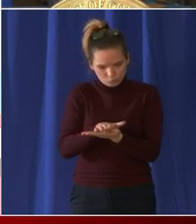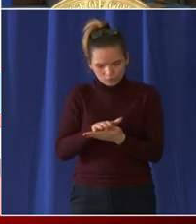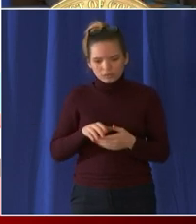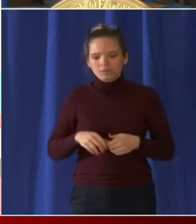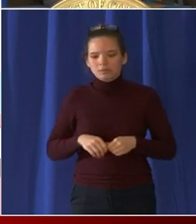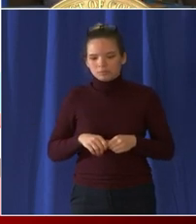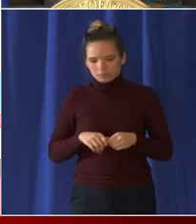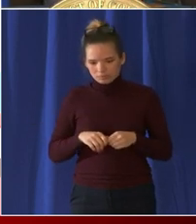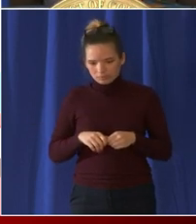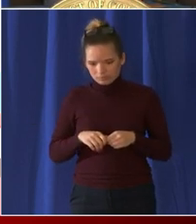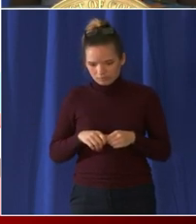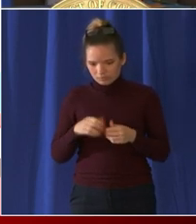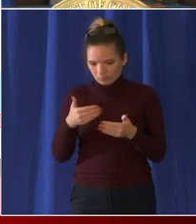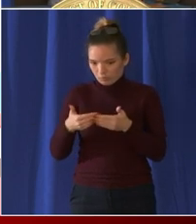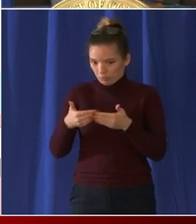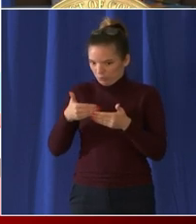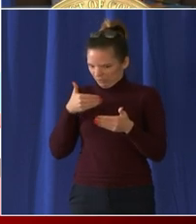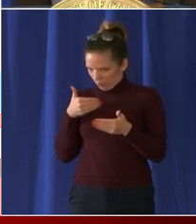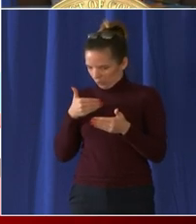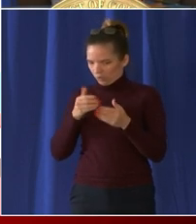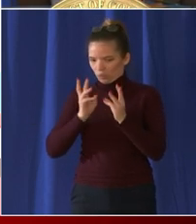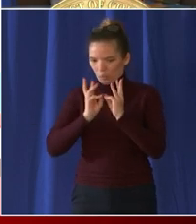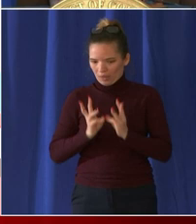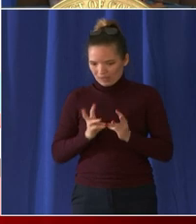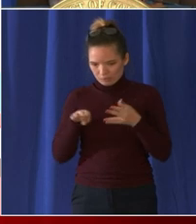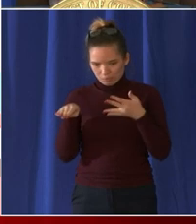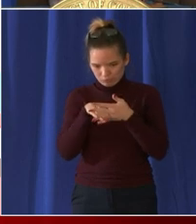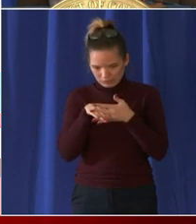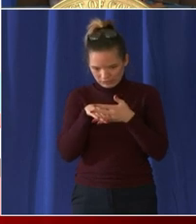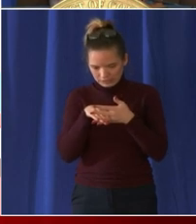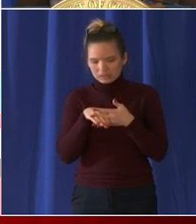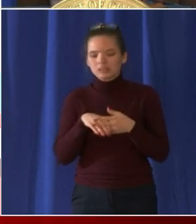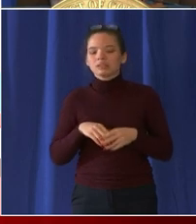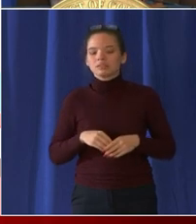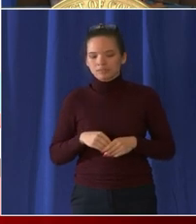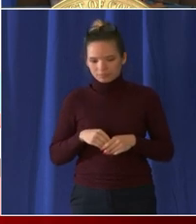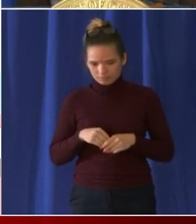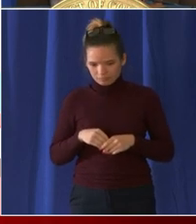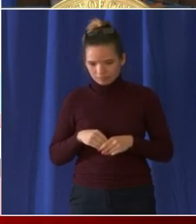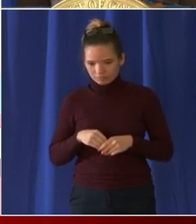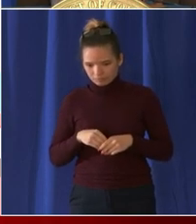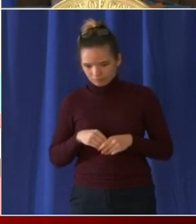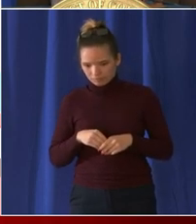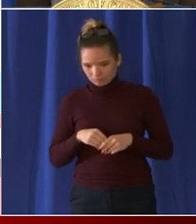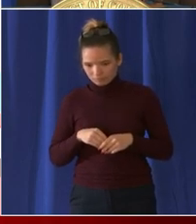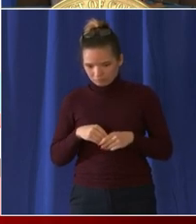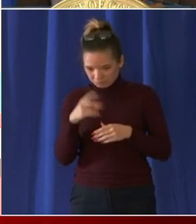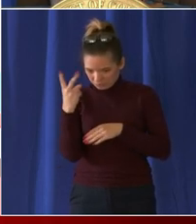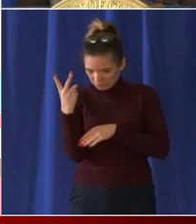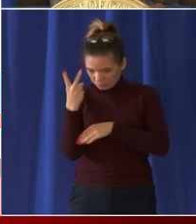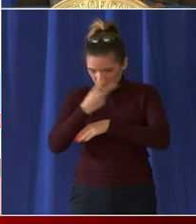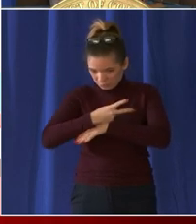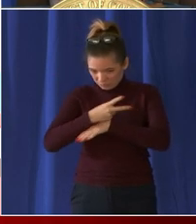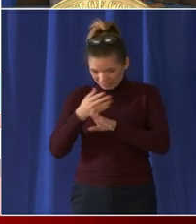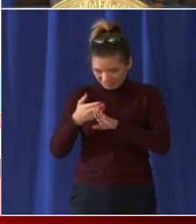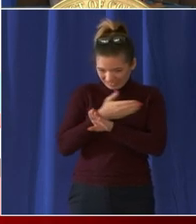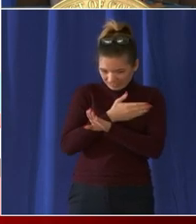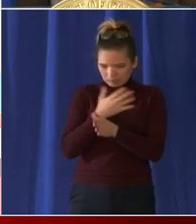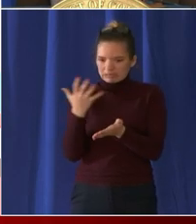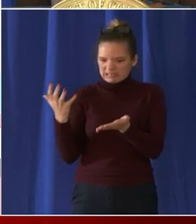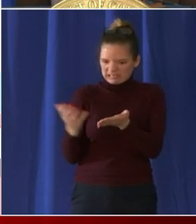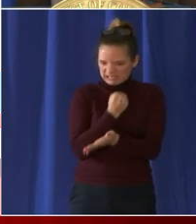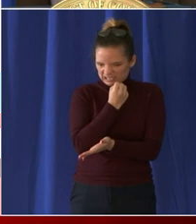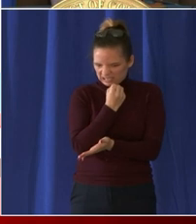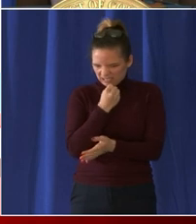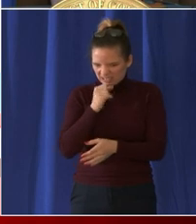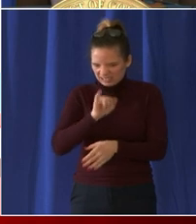two days instead of for instruction for distribution and testing and that's what we did